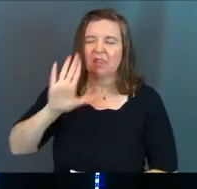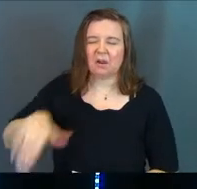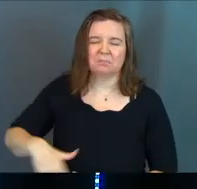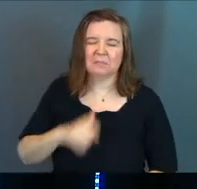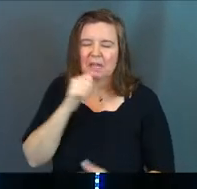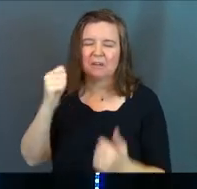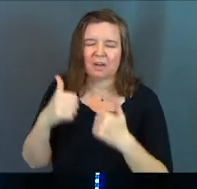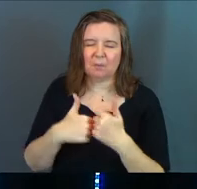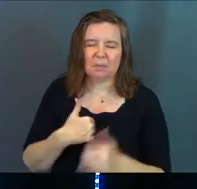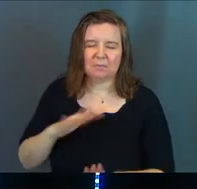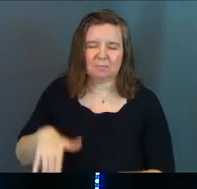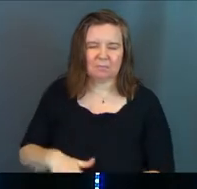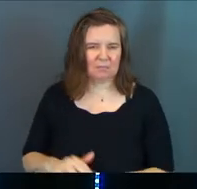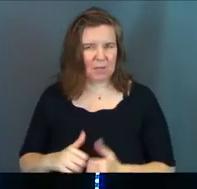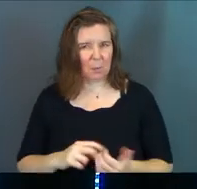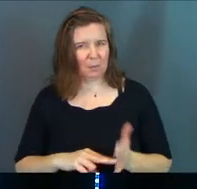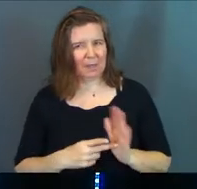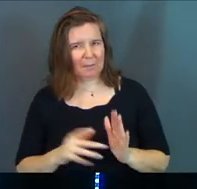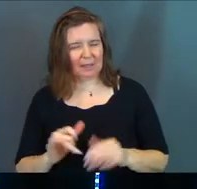How would that be?